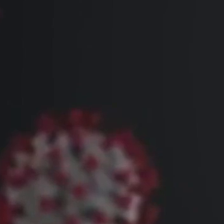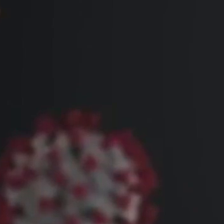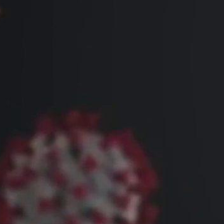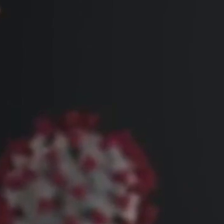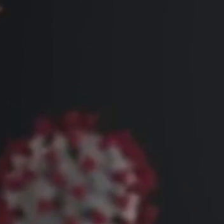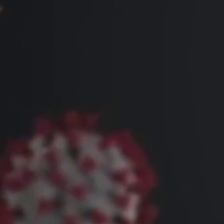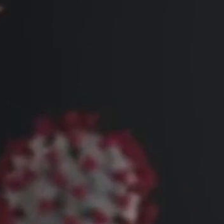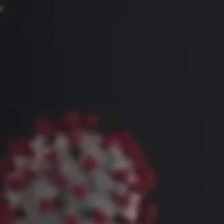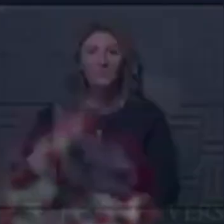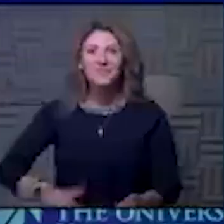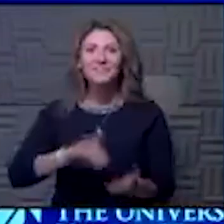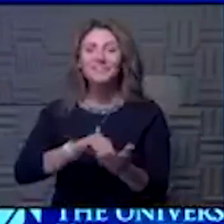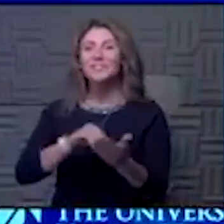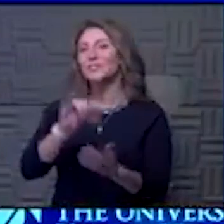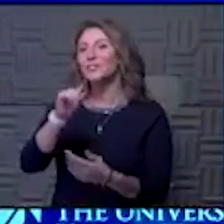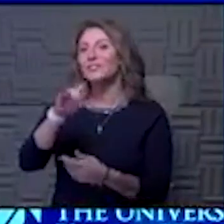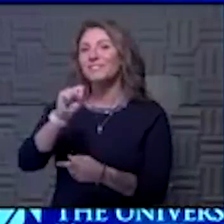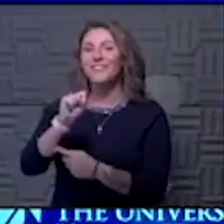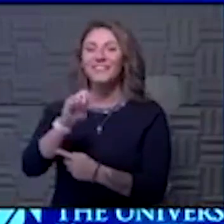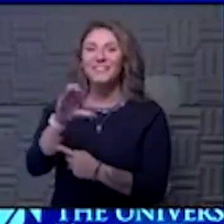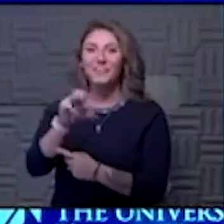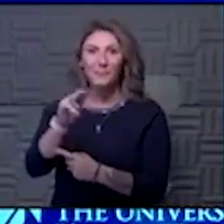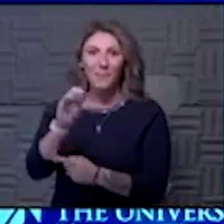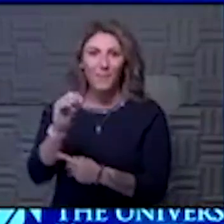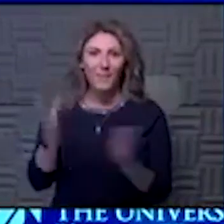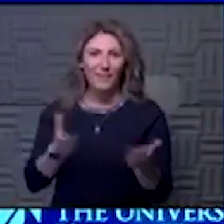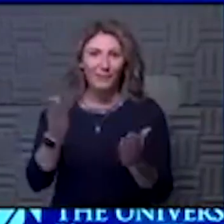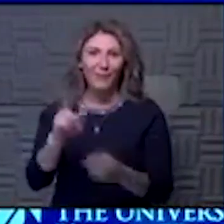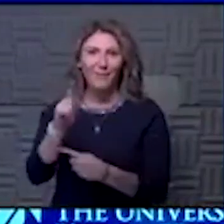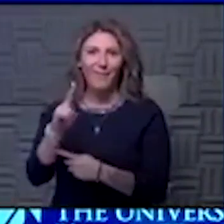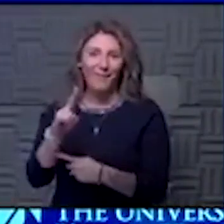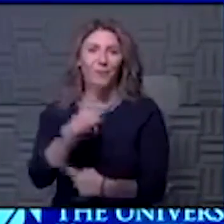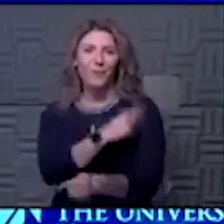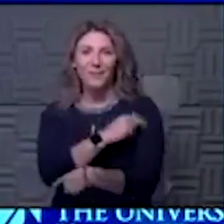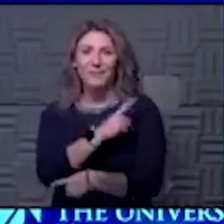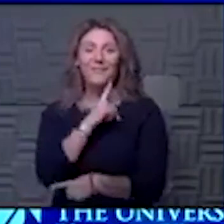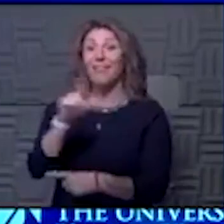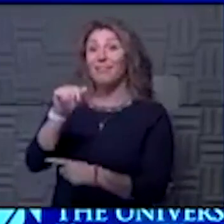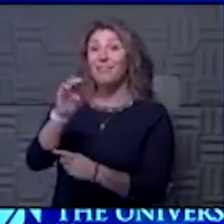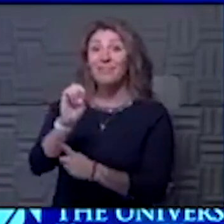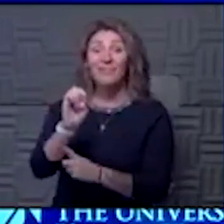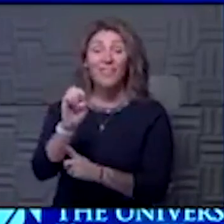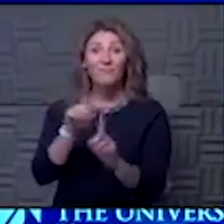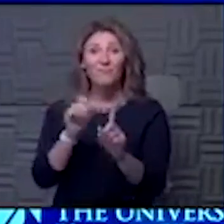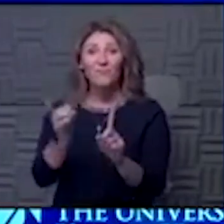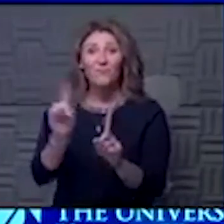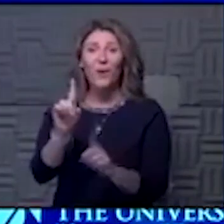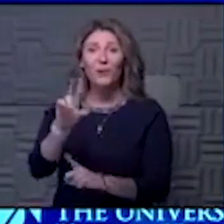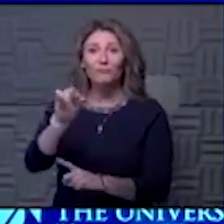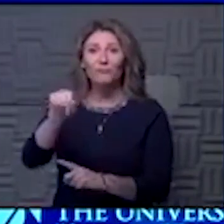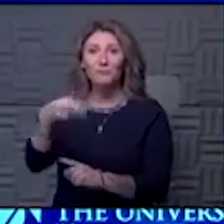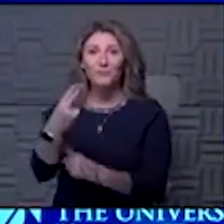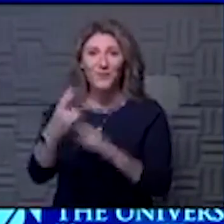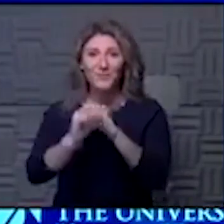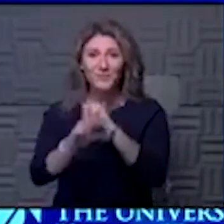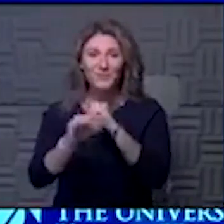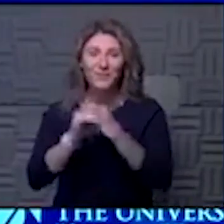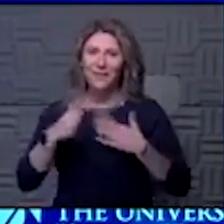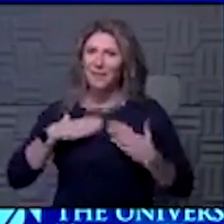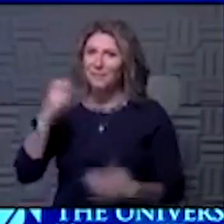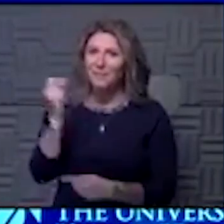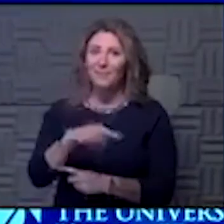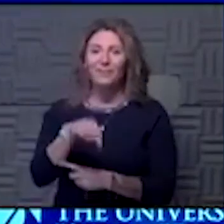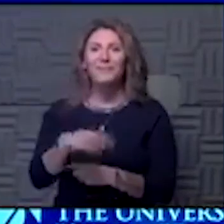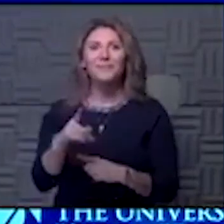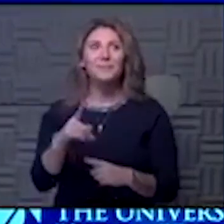Hey, good morning. This is Steve Stites, Chief Medical Officer here at the University of Kansas Health System, broadcasting live with you from the Dolph Simons Family Studio. Delighted to be back with you